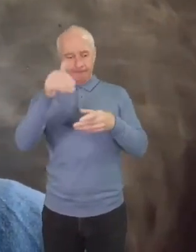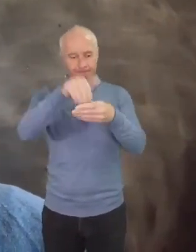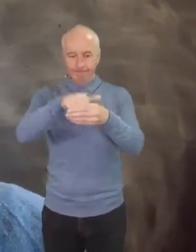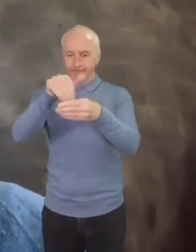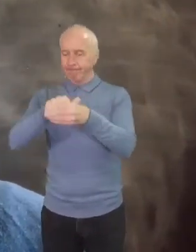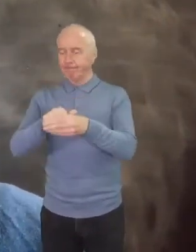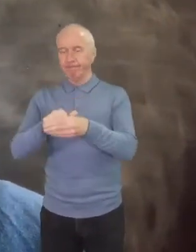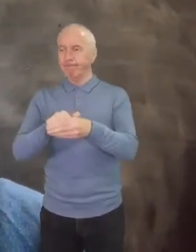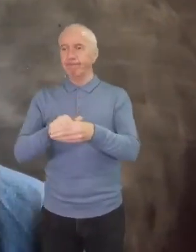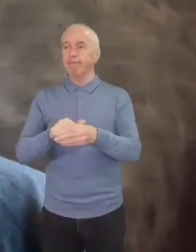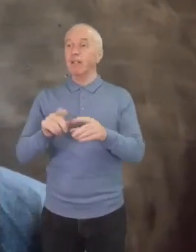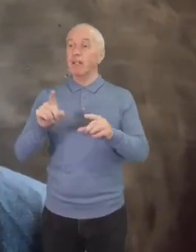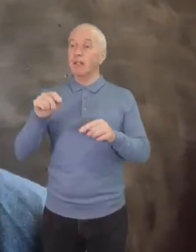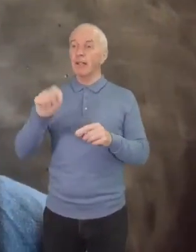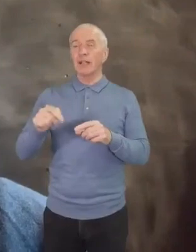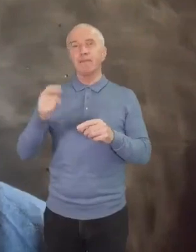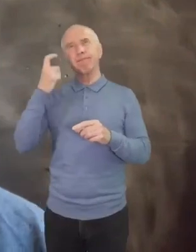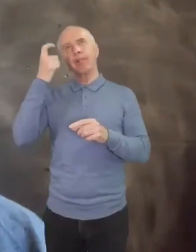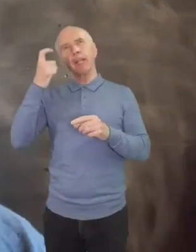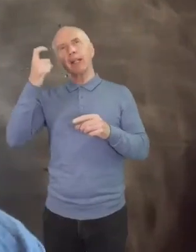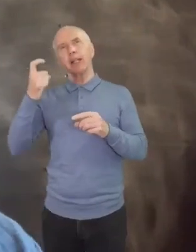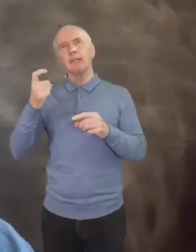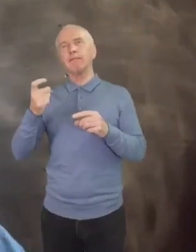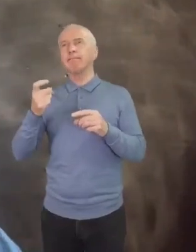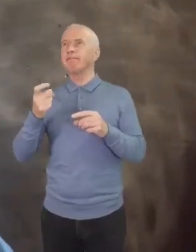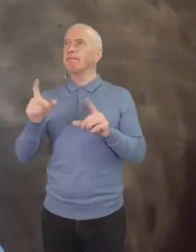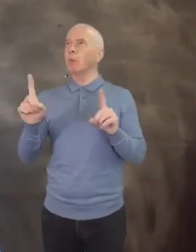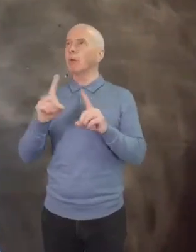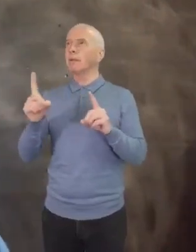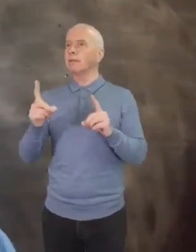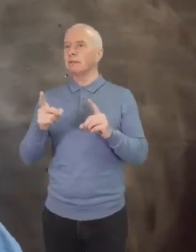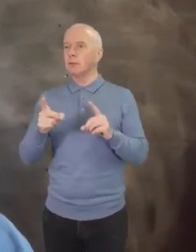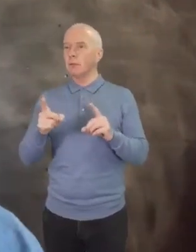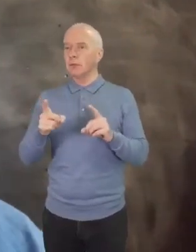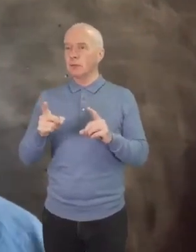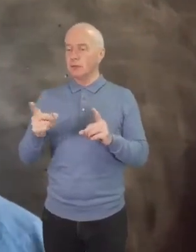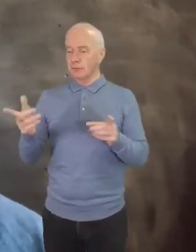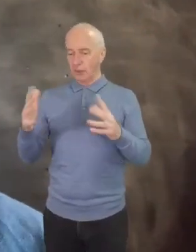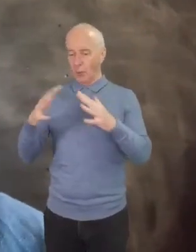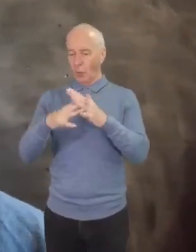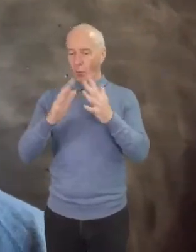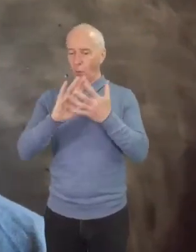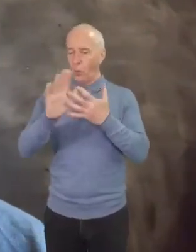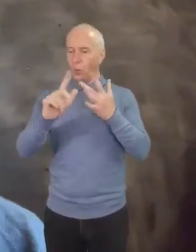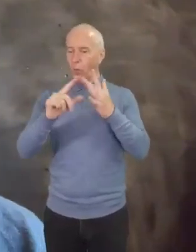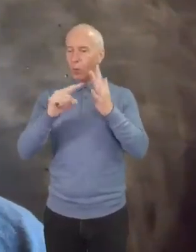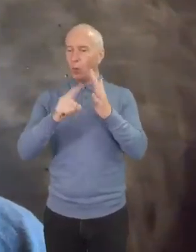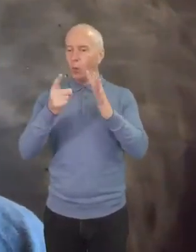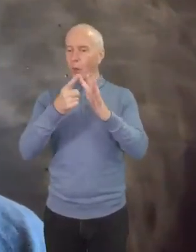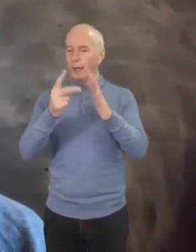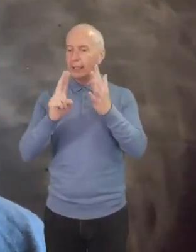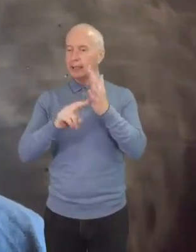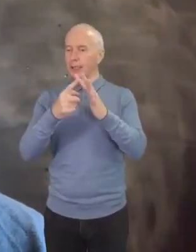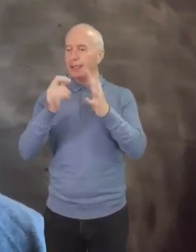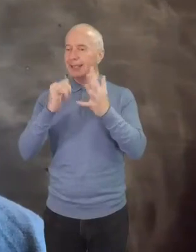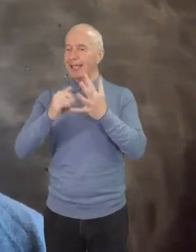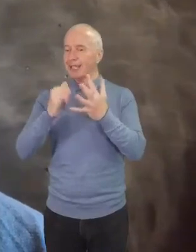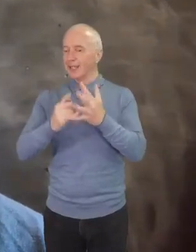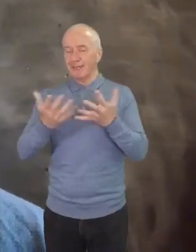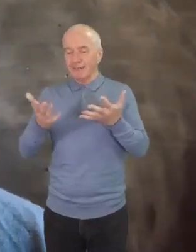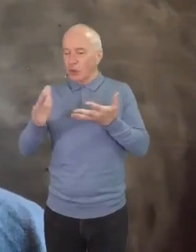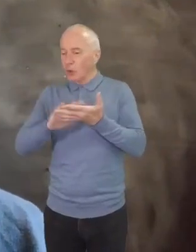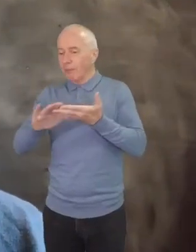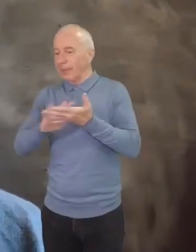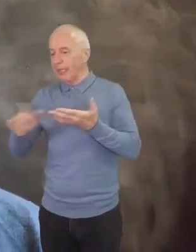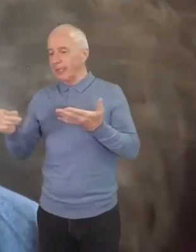And that whole frame of thinking is critiqued these days using the term whiteness. Now whiteness is not exactly the same as